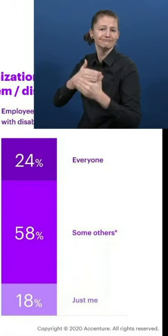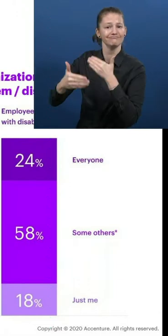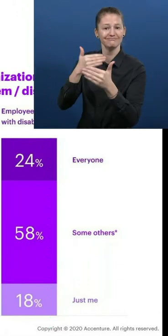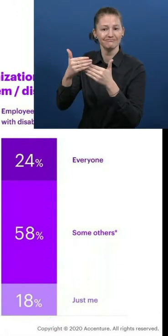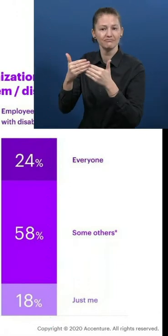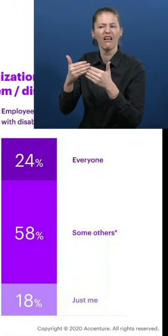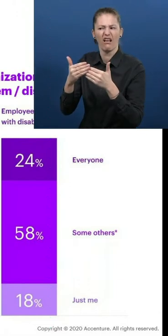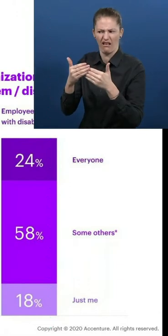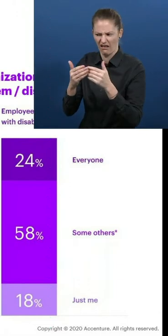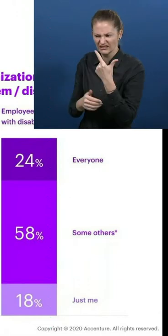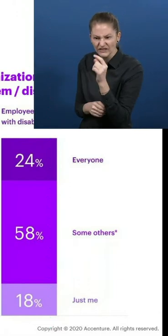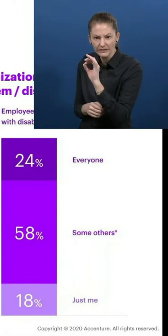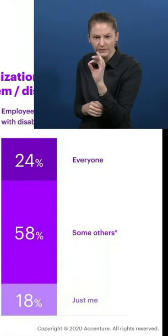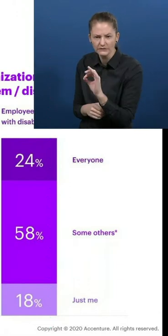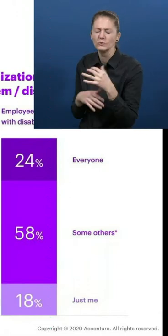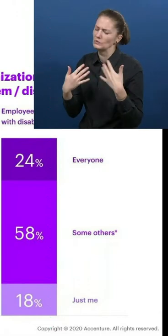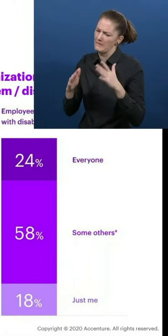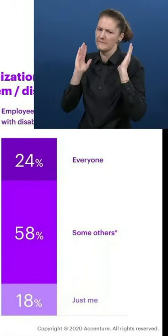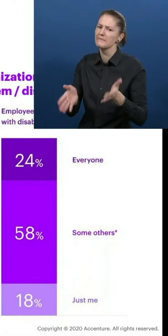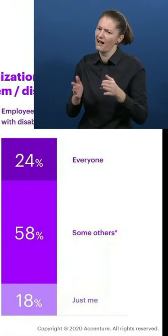That's a lot of room for improvement.